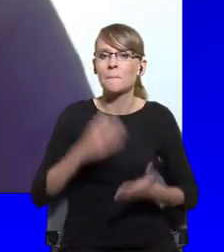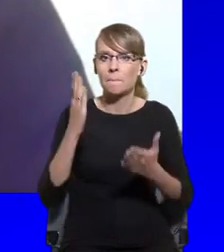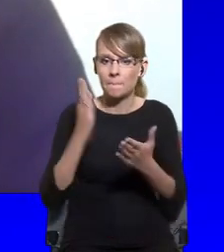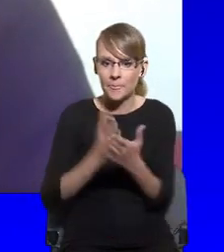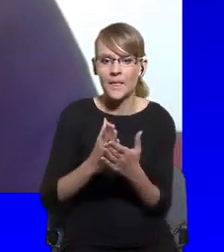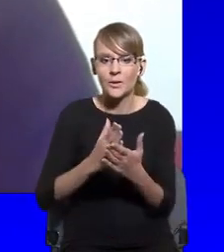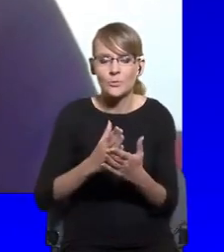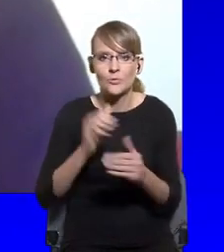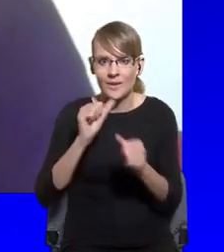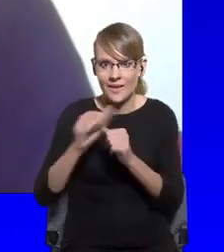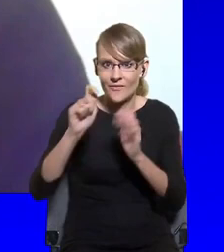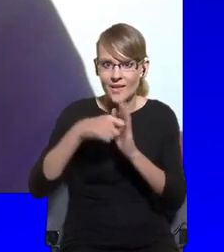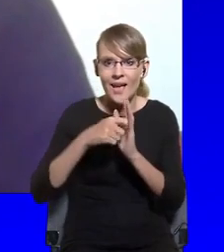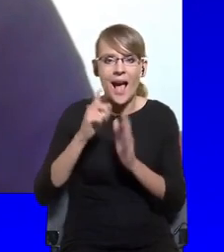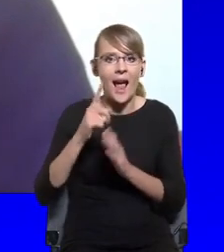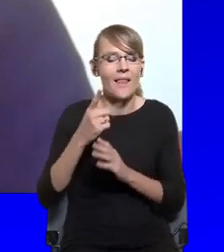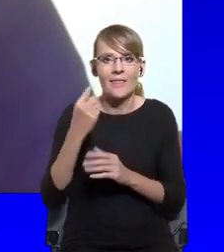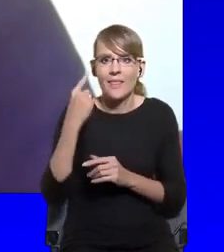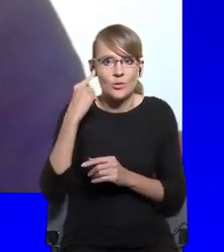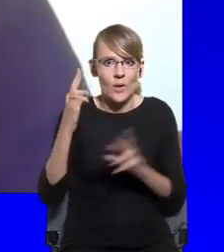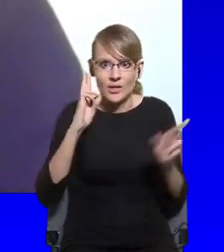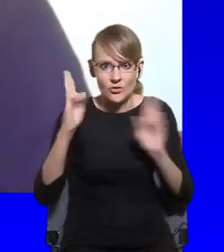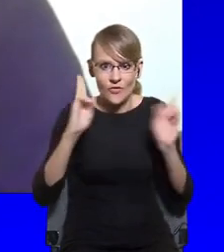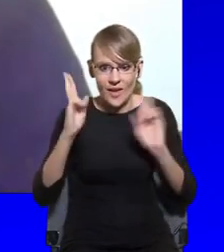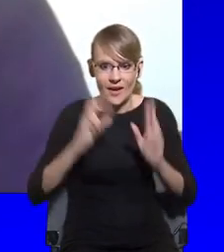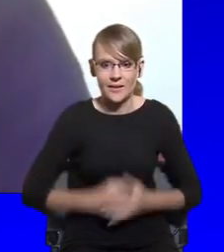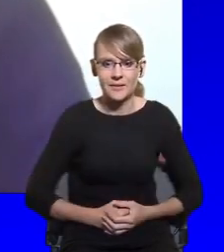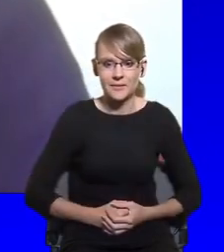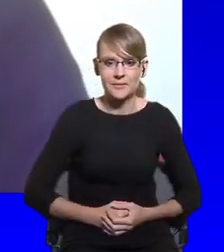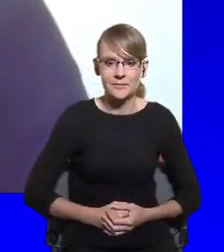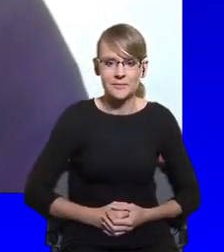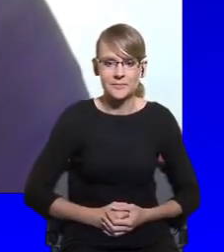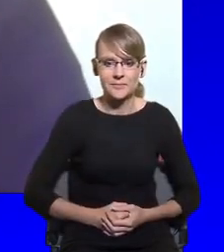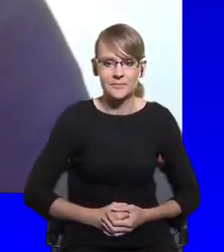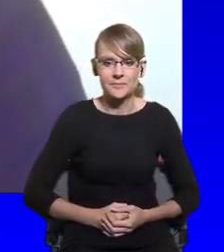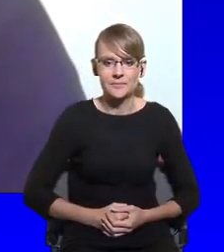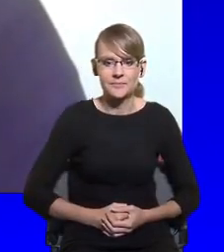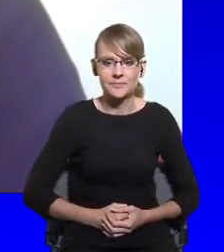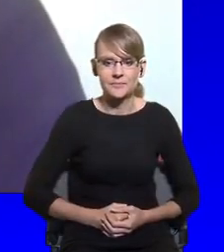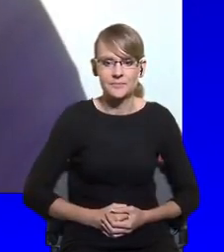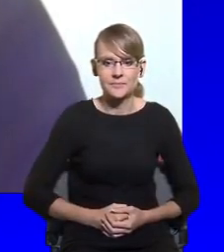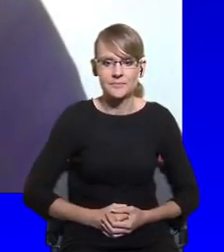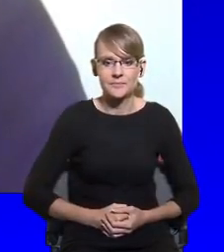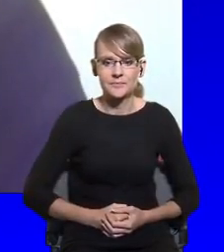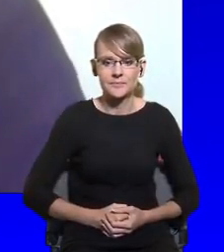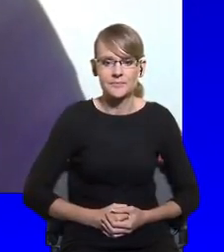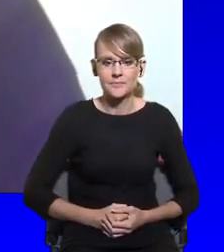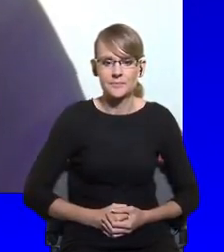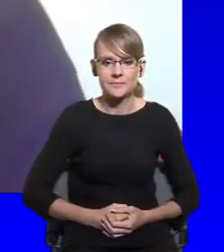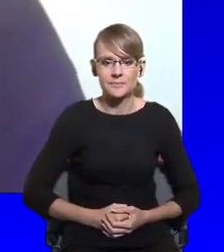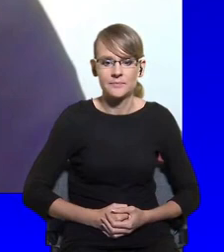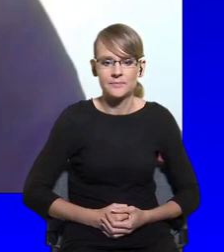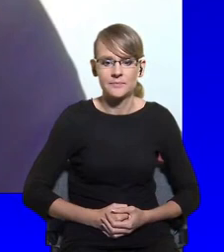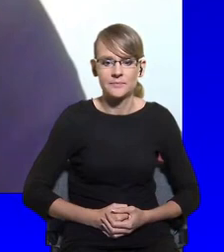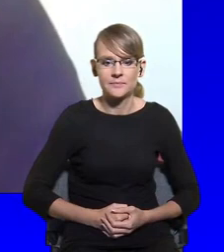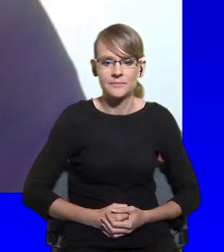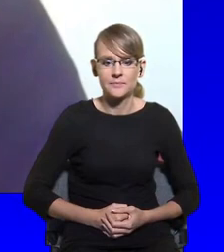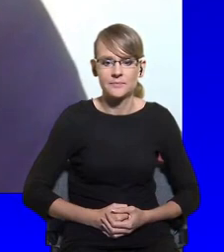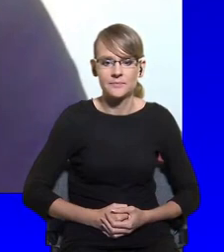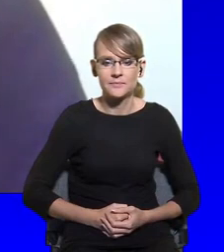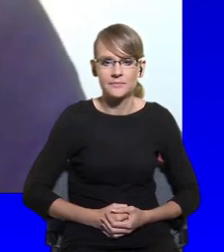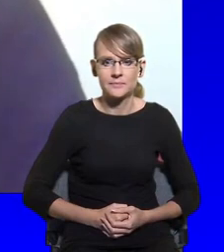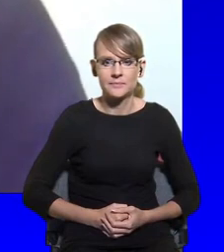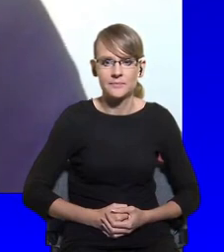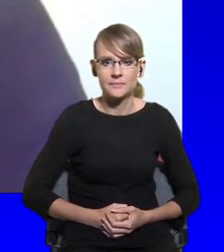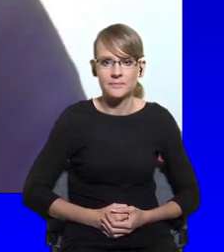As everybody knows, in the past couple of years, liberalism has often been attacked as a kind